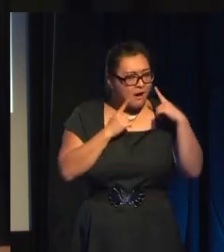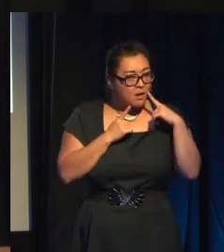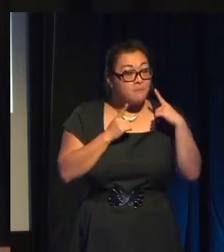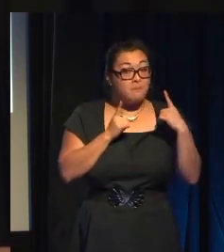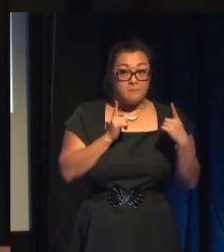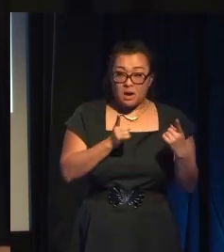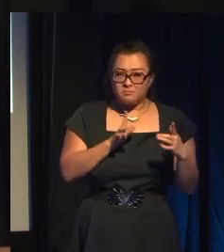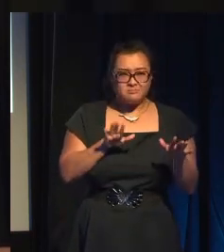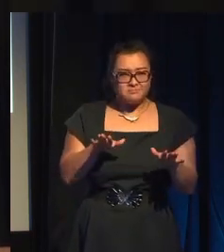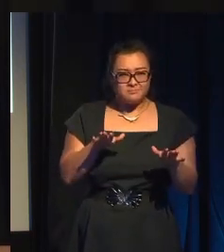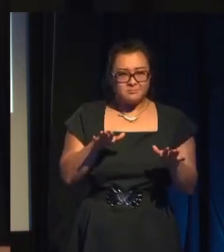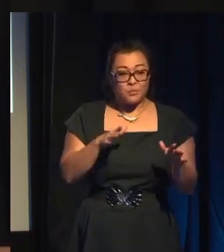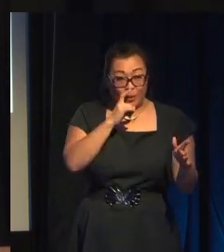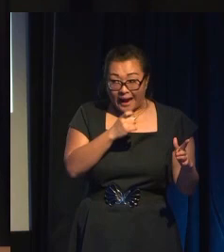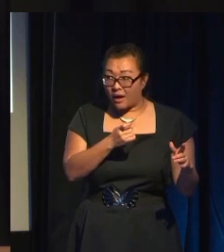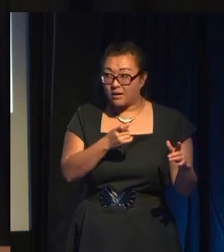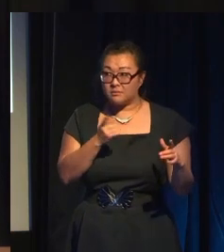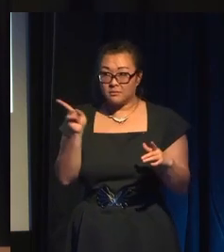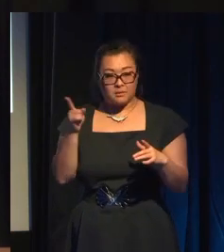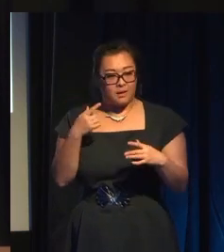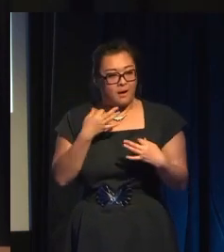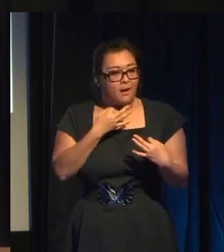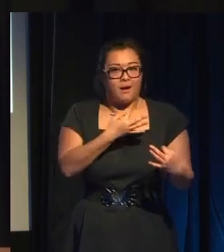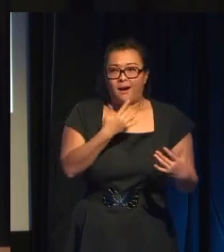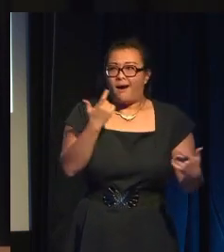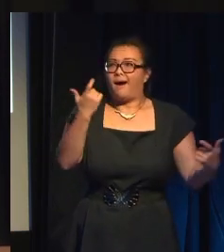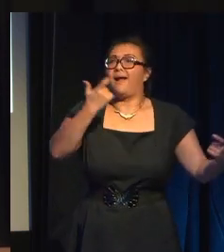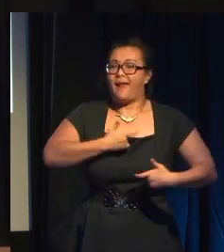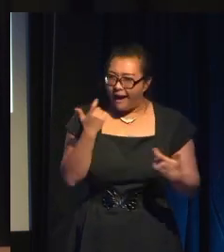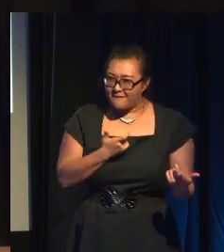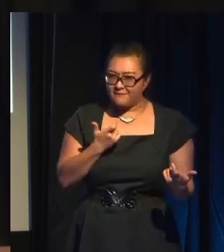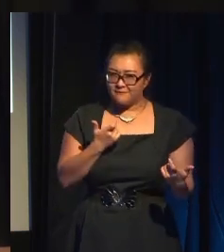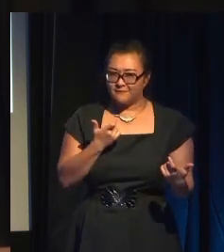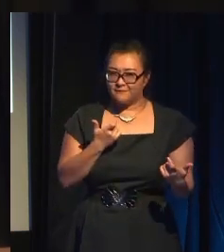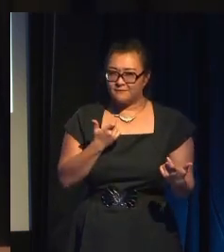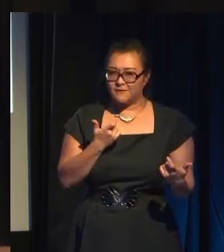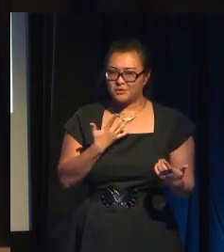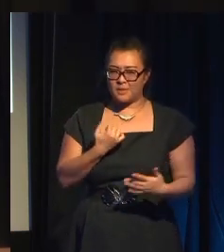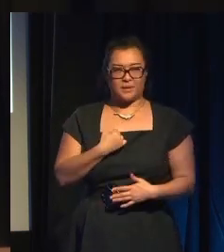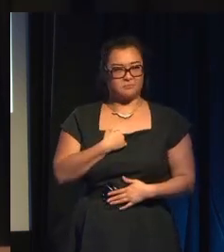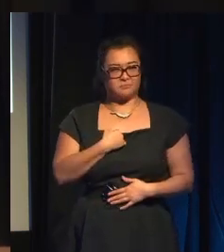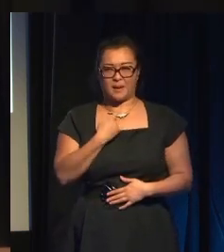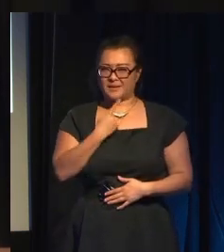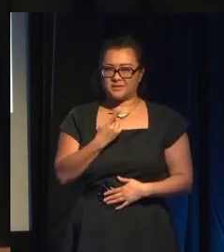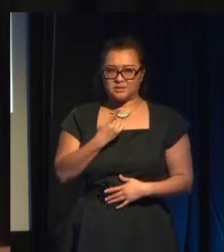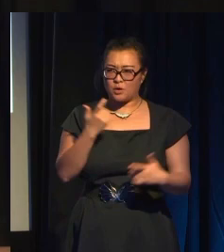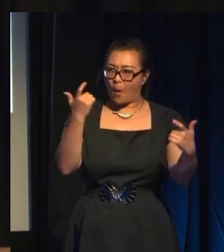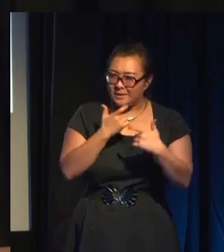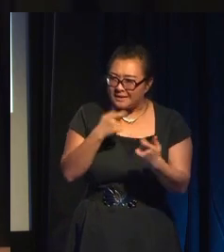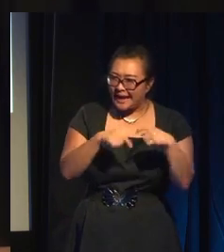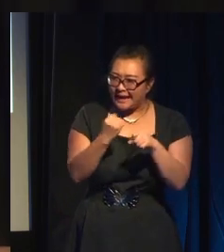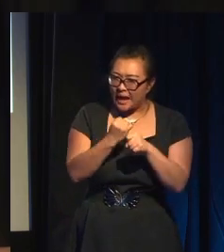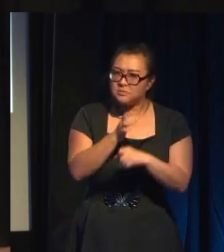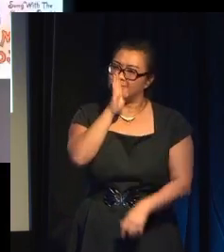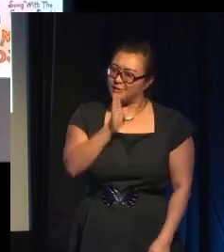and essentially, I guess my message is let's take comedy and games more seriously. Thank you very much.